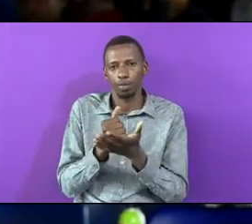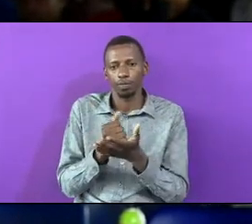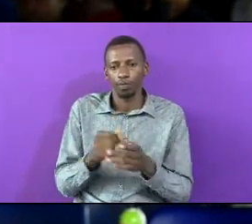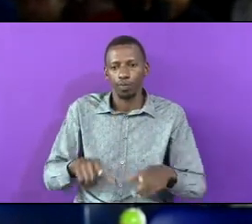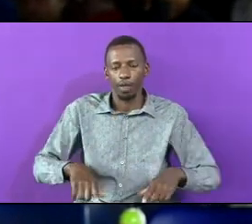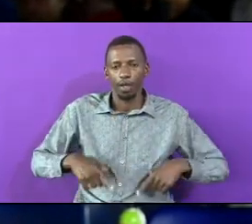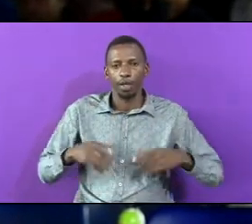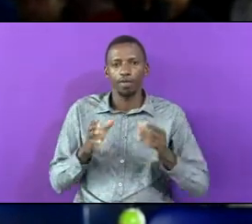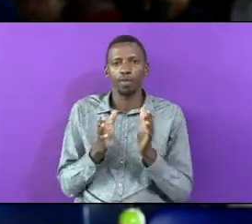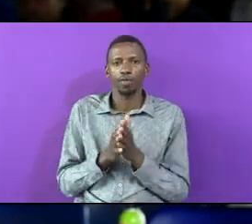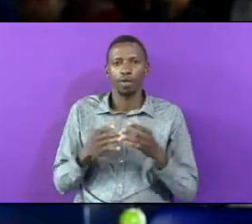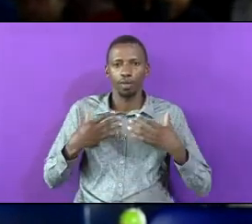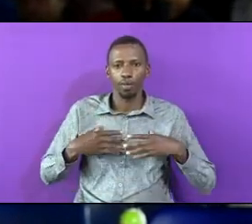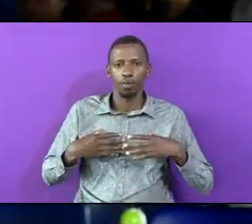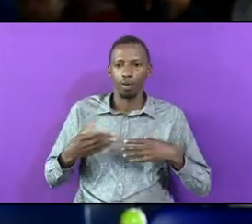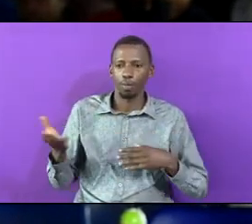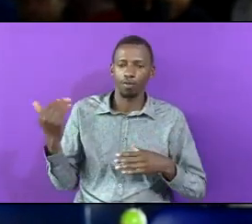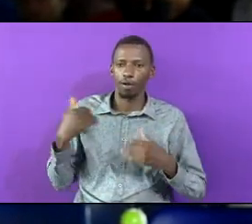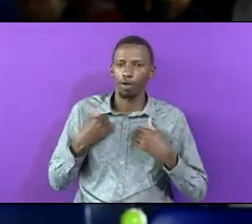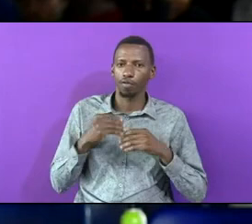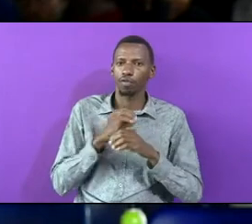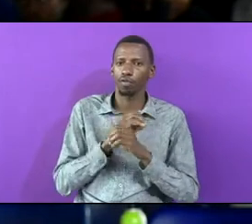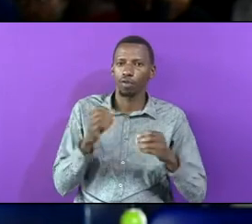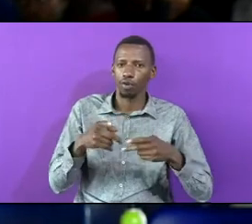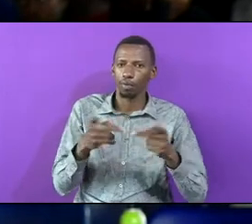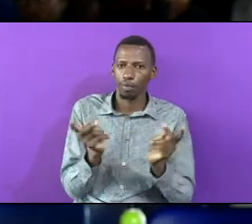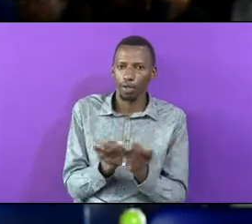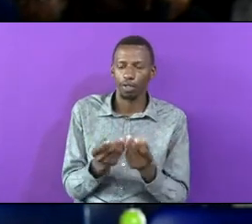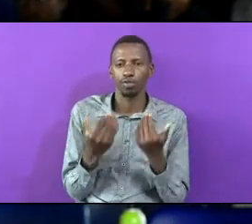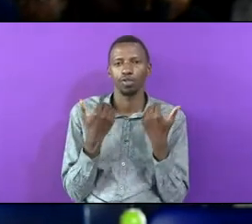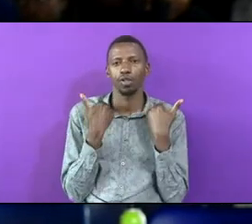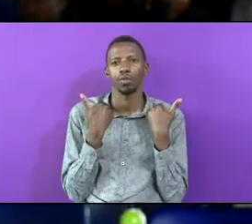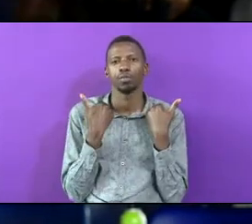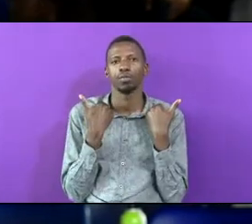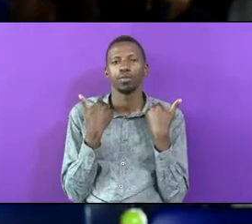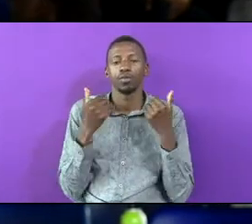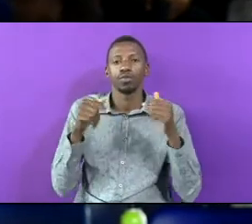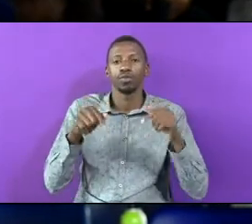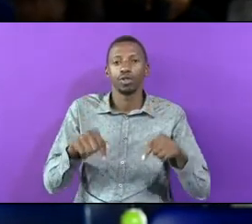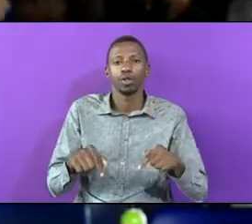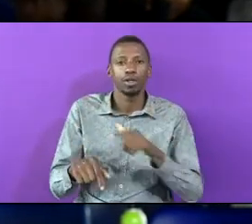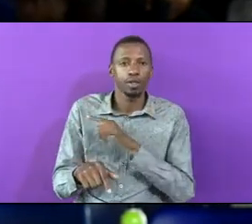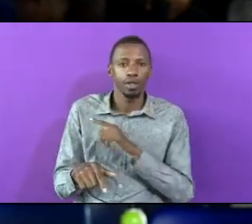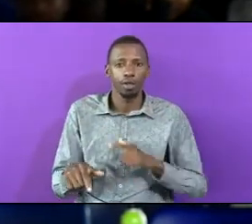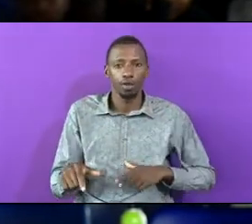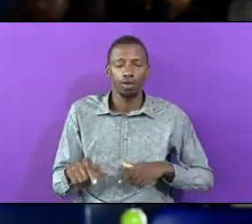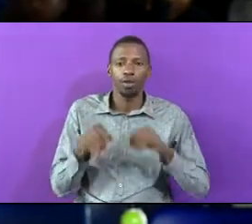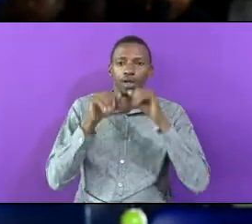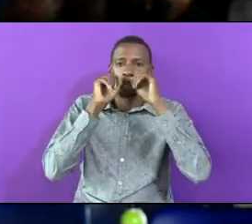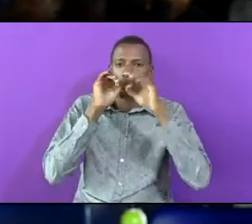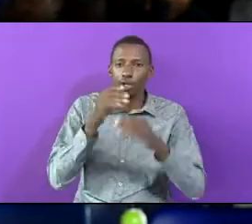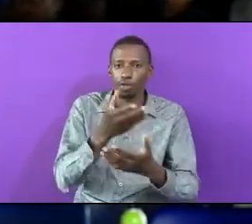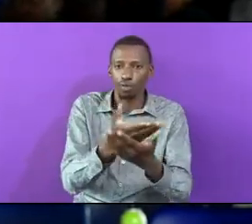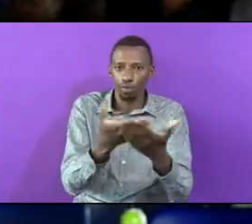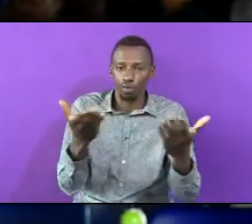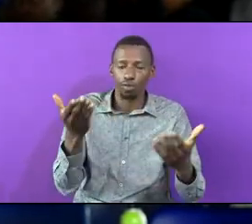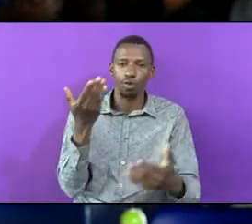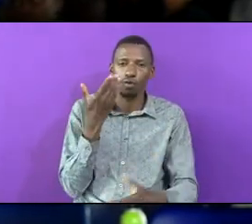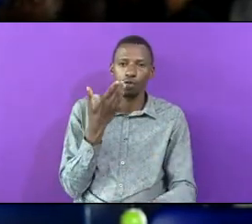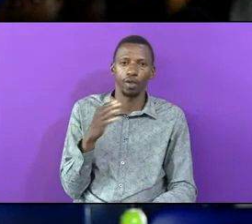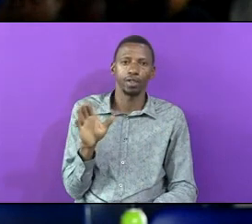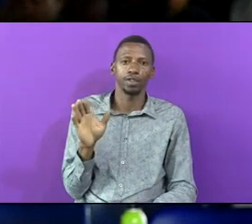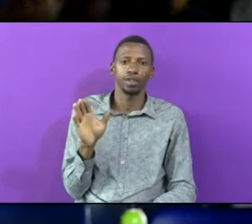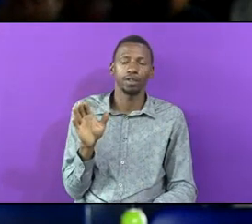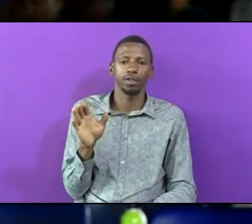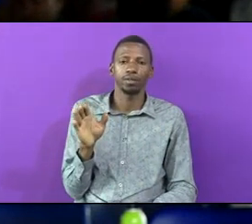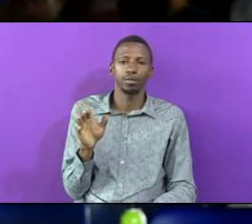People We Had No Place To Sleep Today The Lord Has Blessed You It's Good